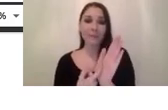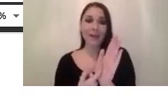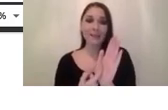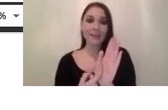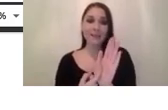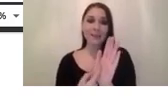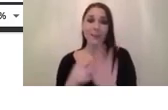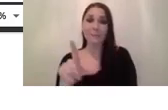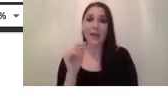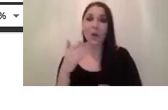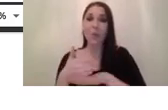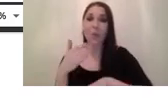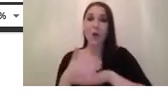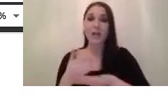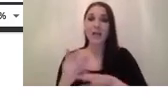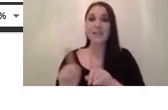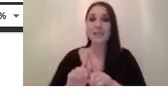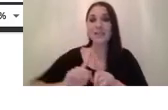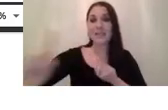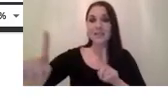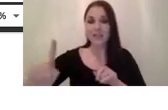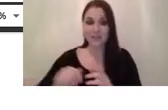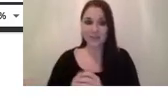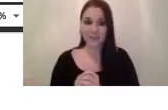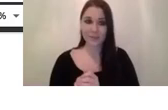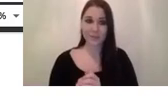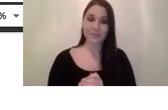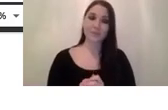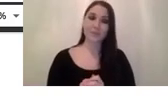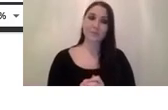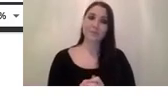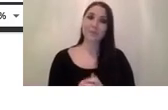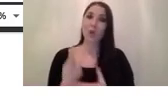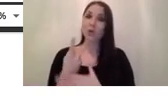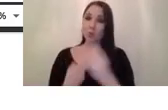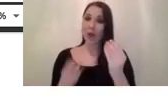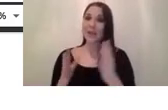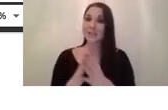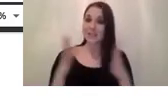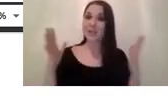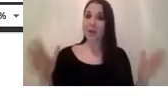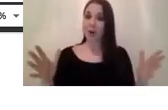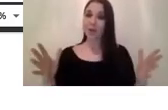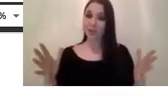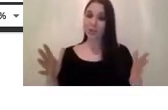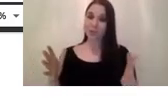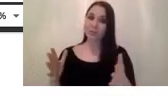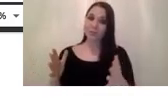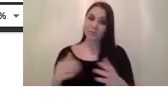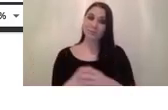of at least twice as large as your field of view